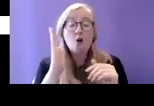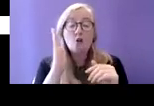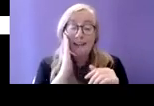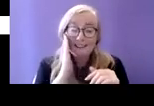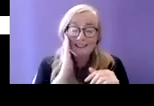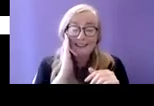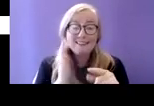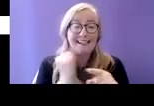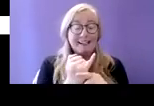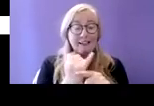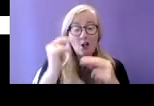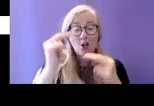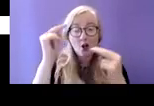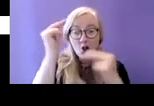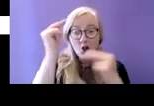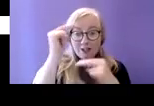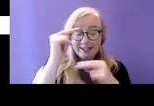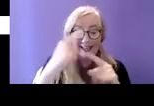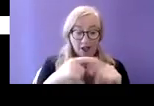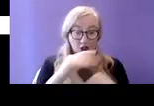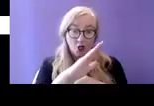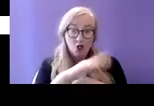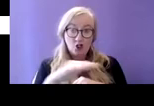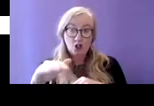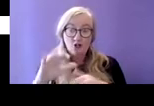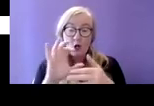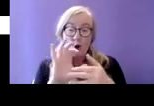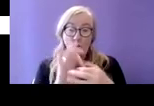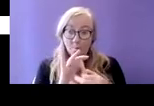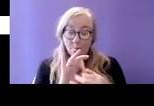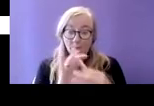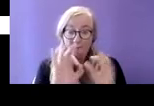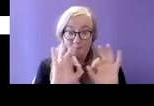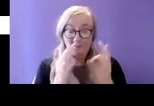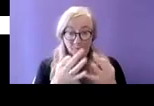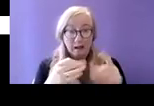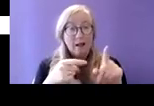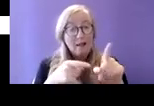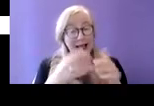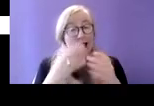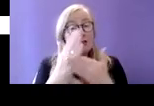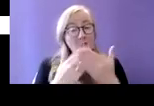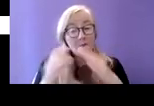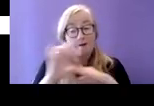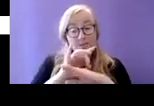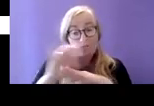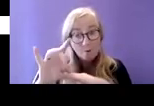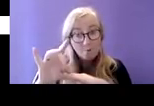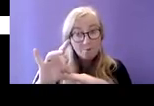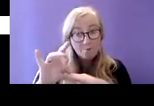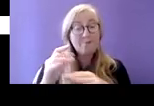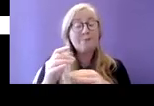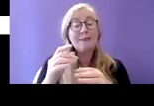category of communal establishment have some form of disability there's also a noteworthy decline in the